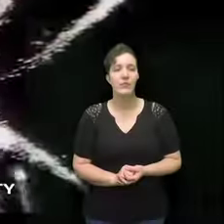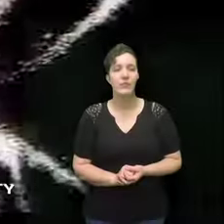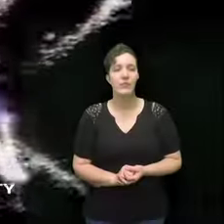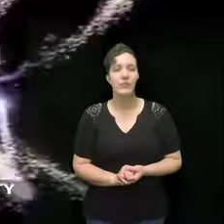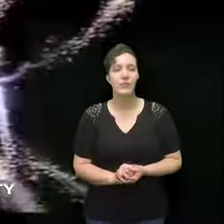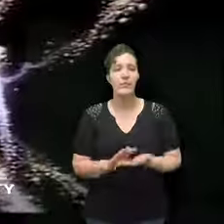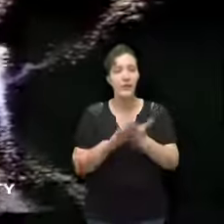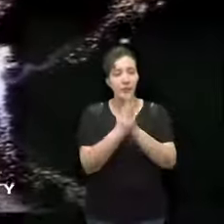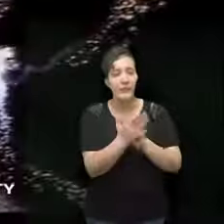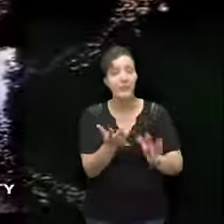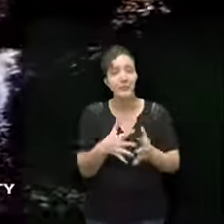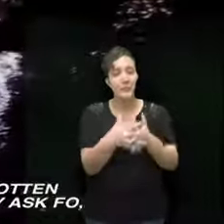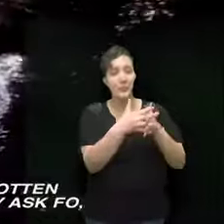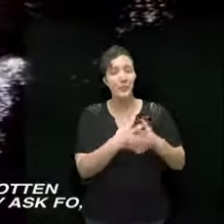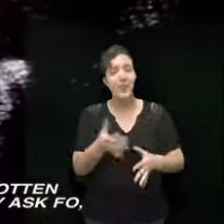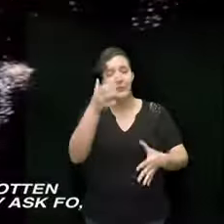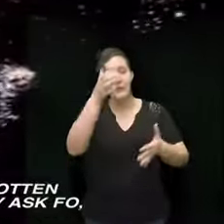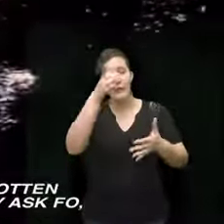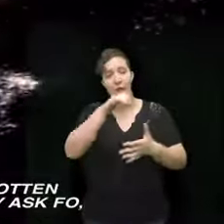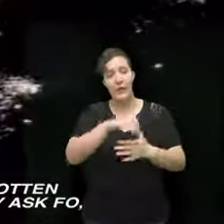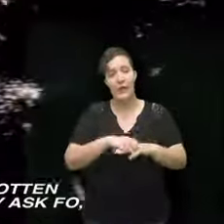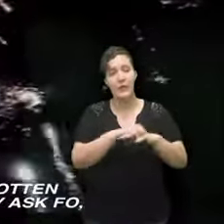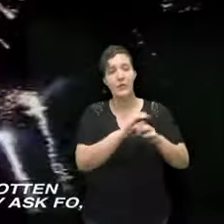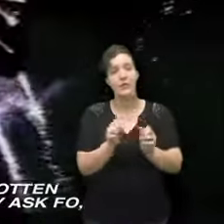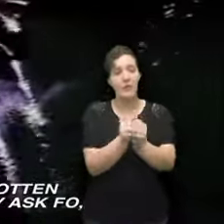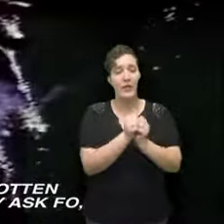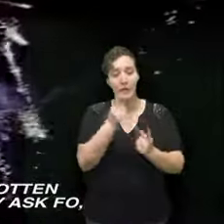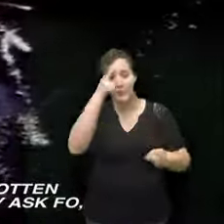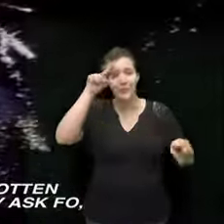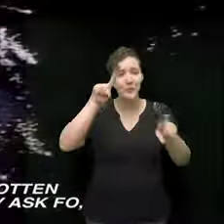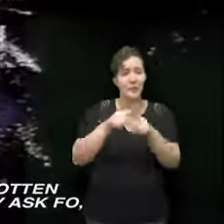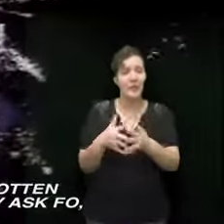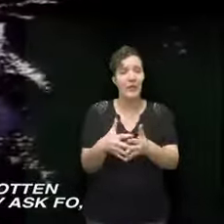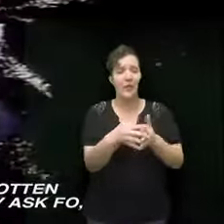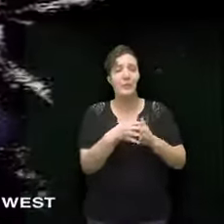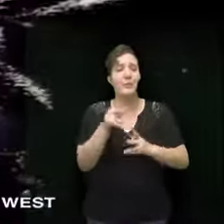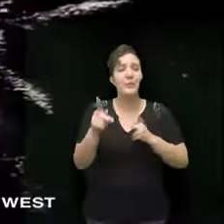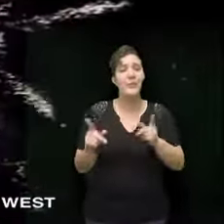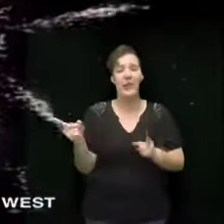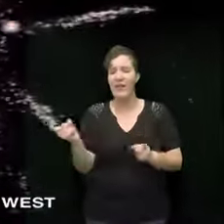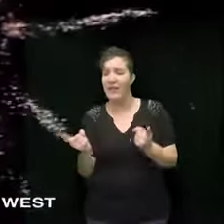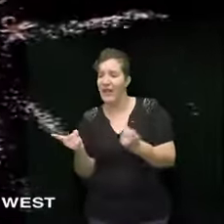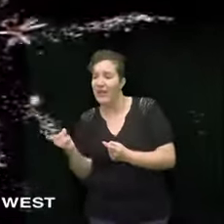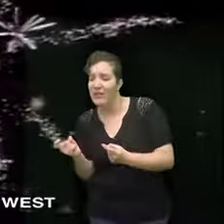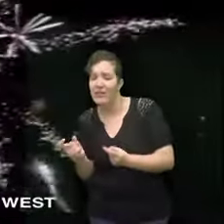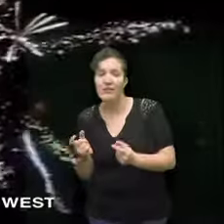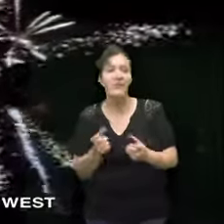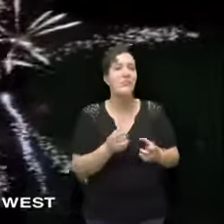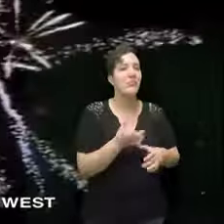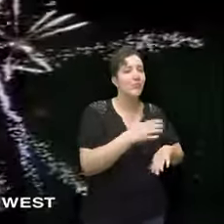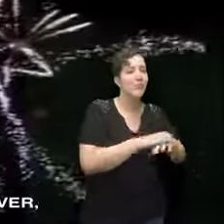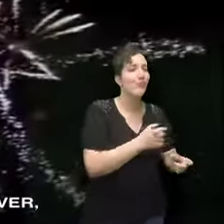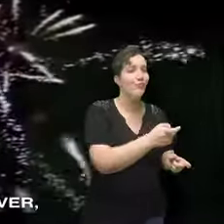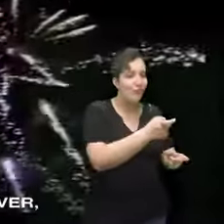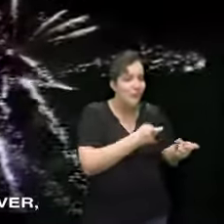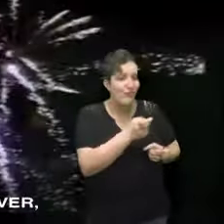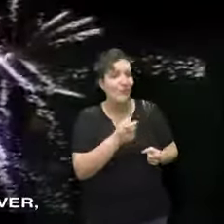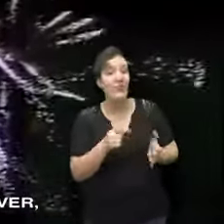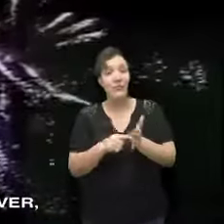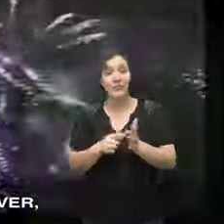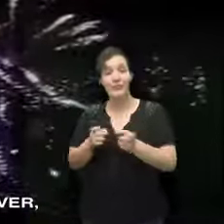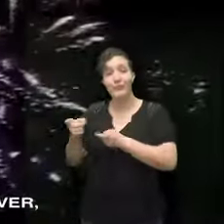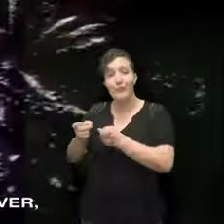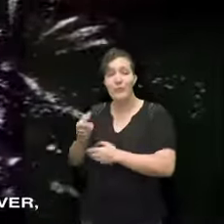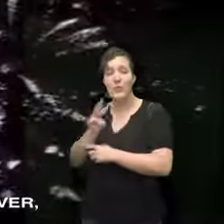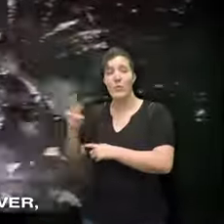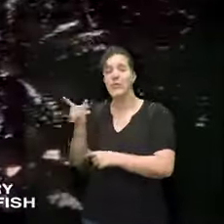in the peace treaty with England the Americans have gotten almost everything they asked for from control of the West all the way to